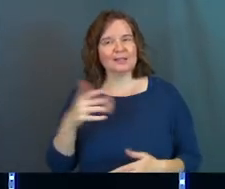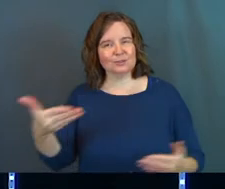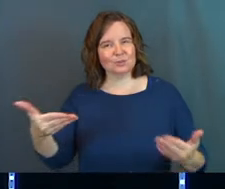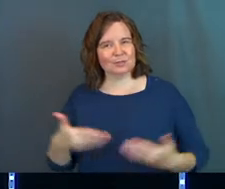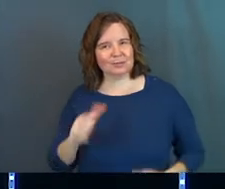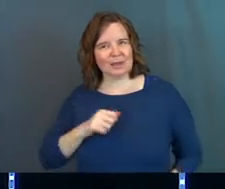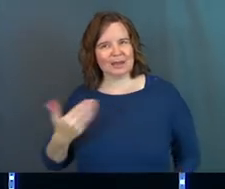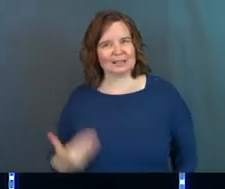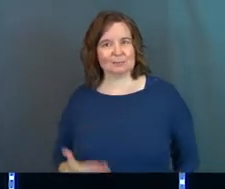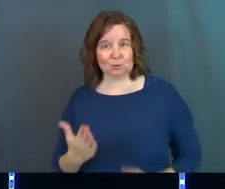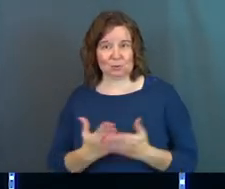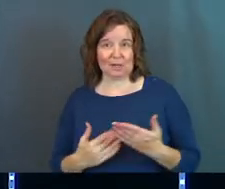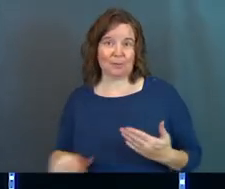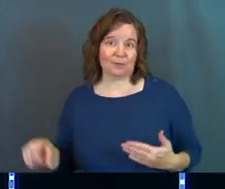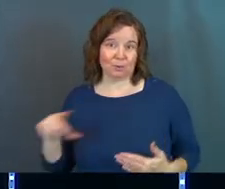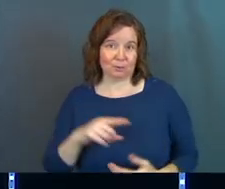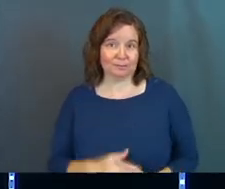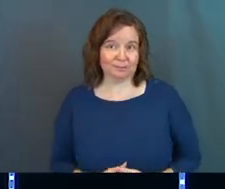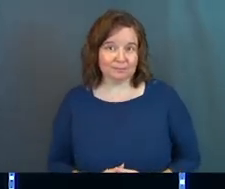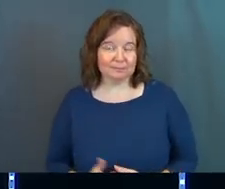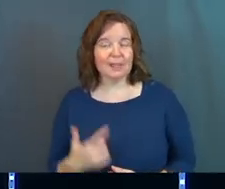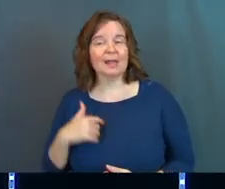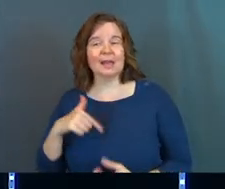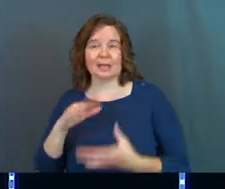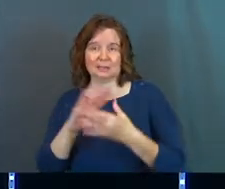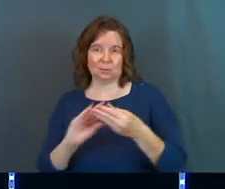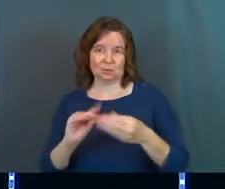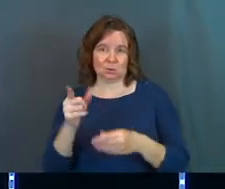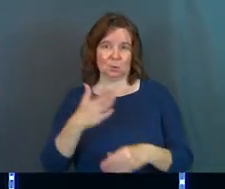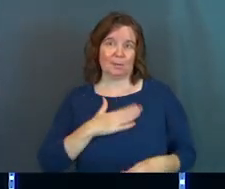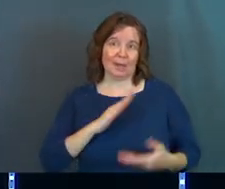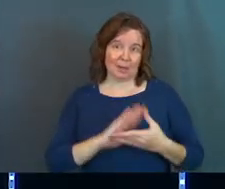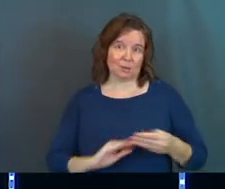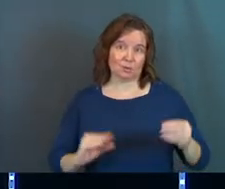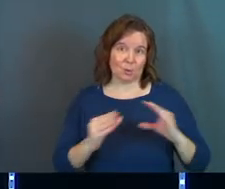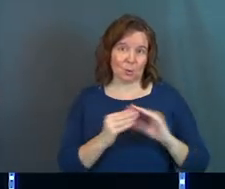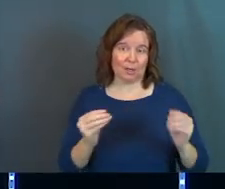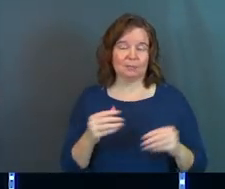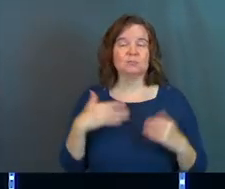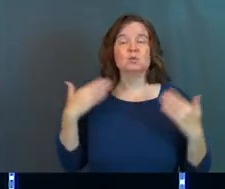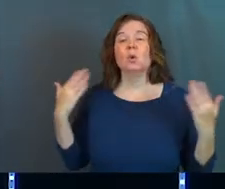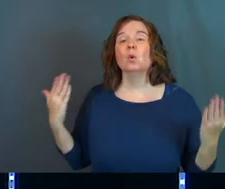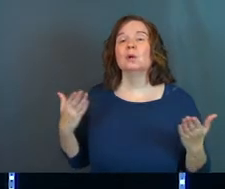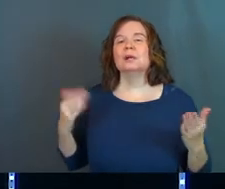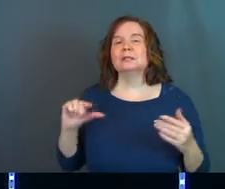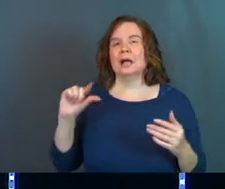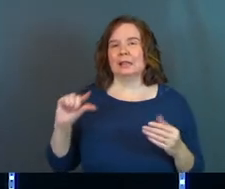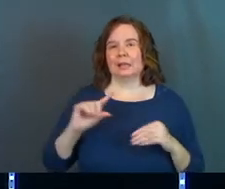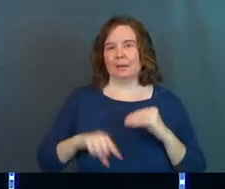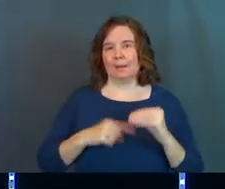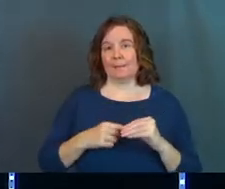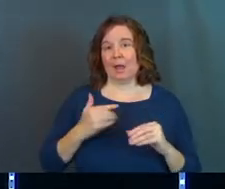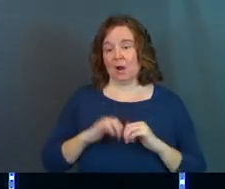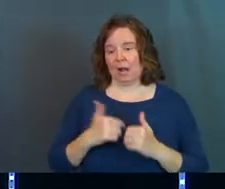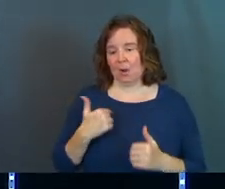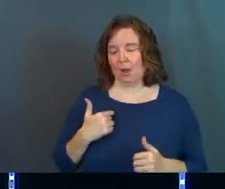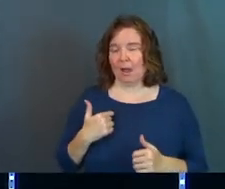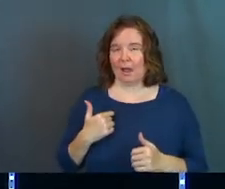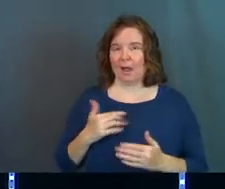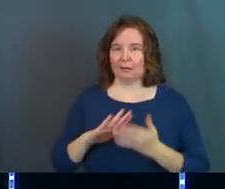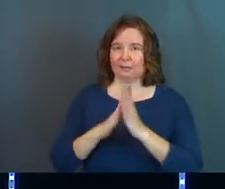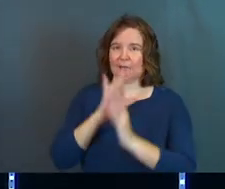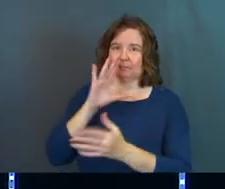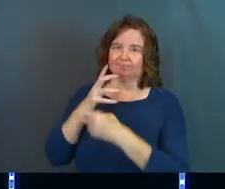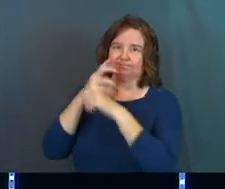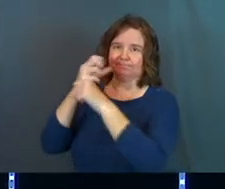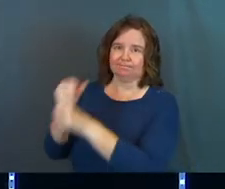to introduce myself to some of you, and I need to tell you my story, so here's a little bit about how I came to